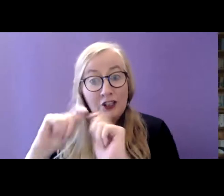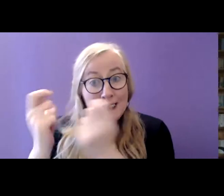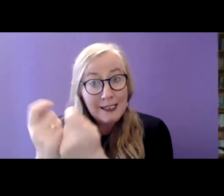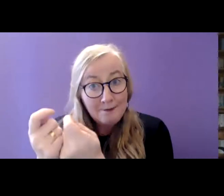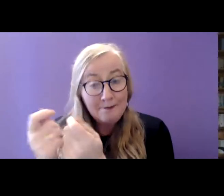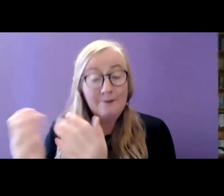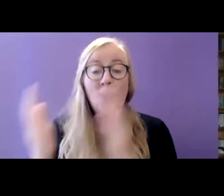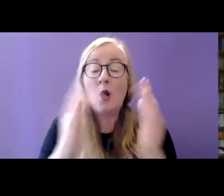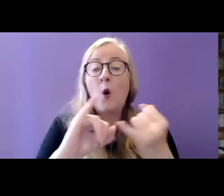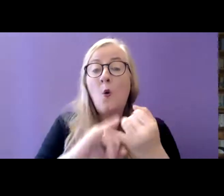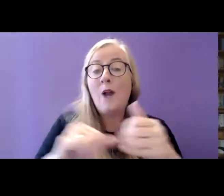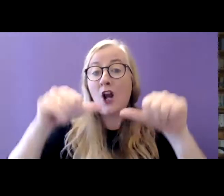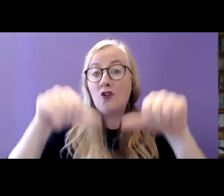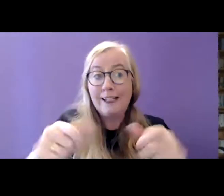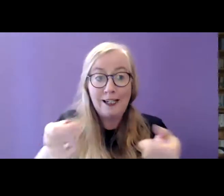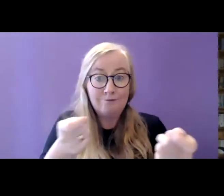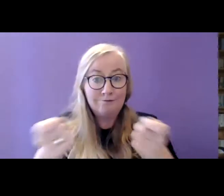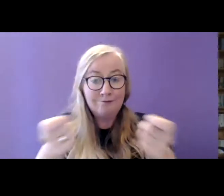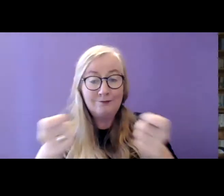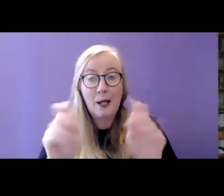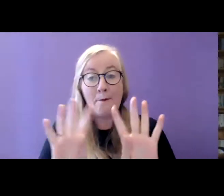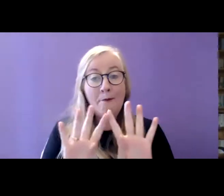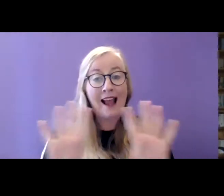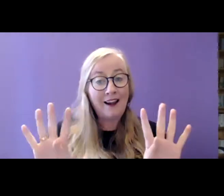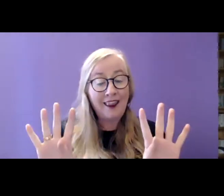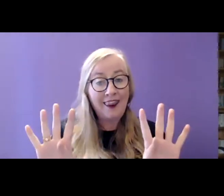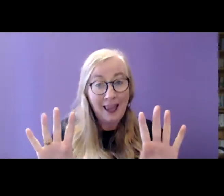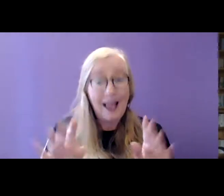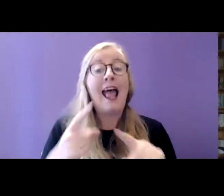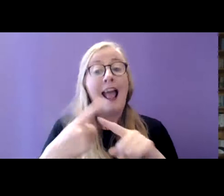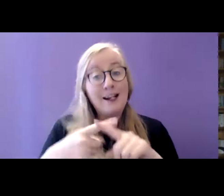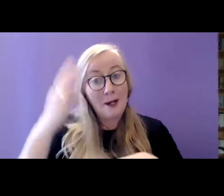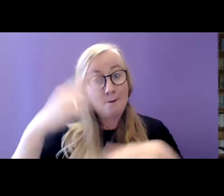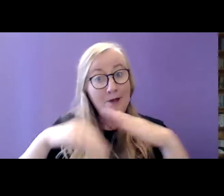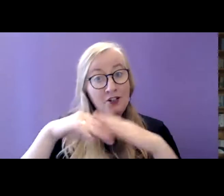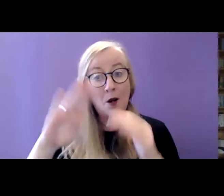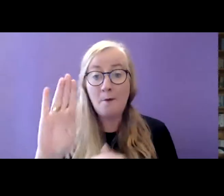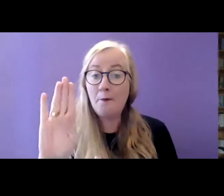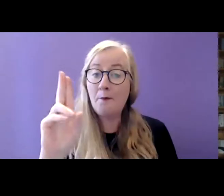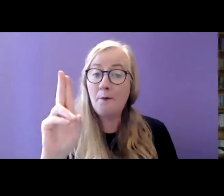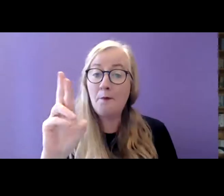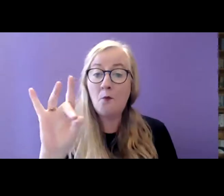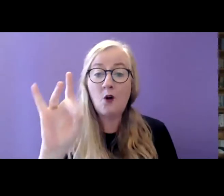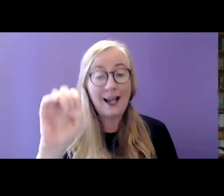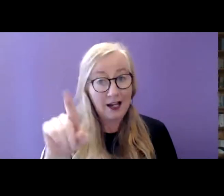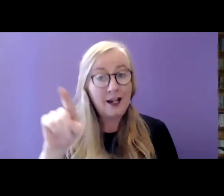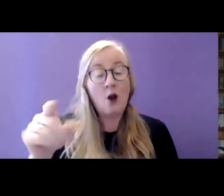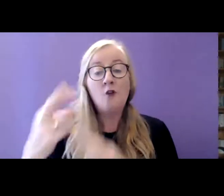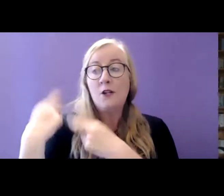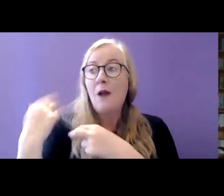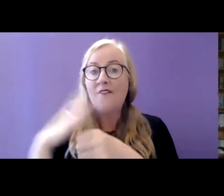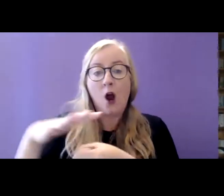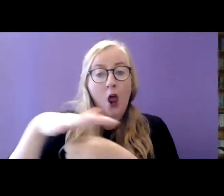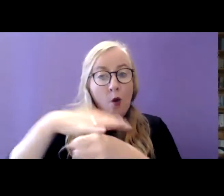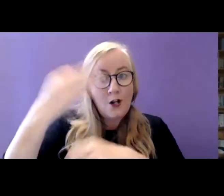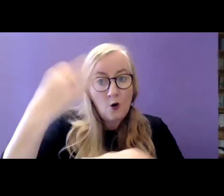agreed to act as panellists and particularly Minister Burke, Minister of State with responsibility for local government and